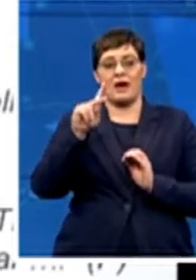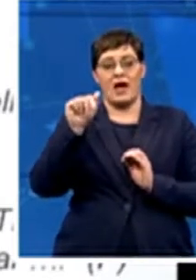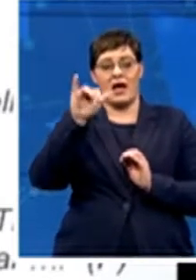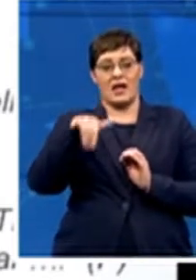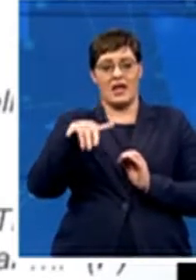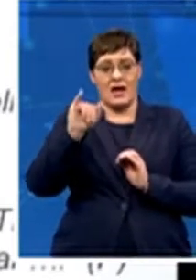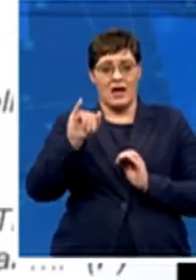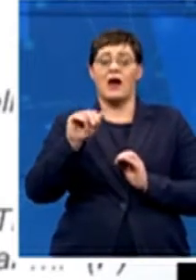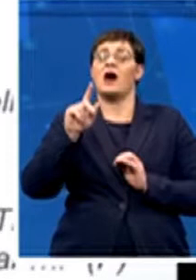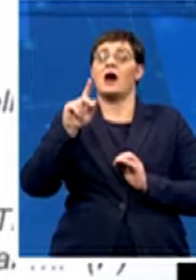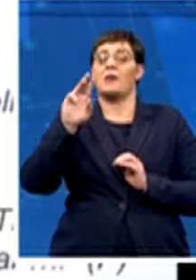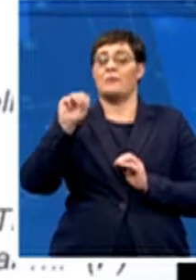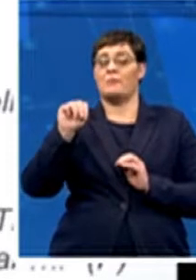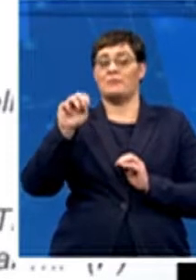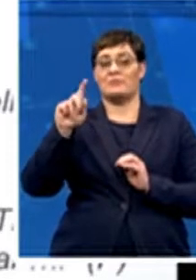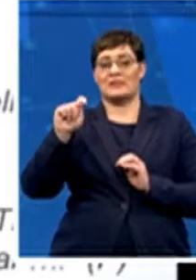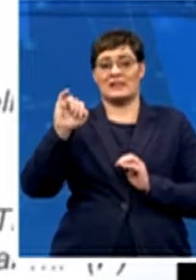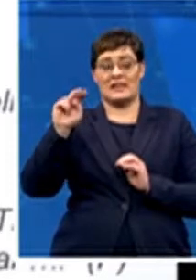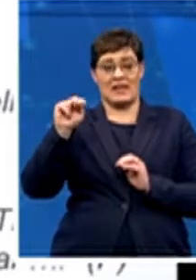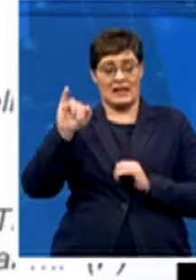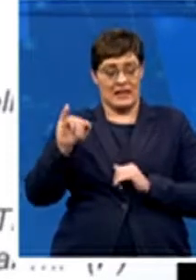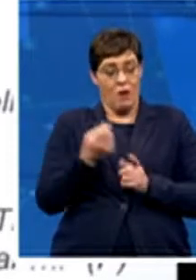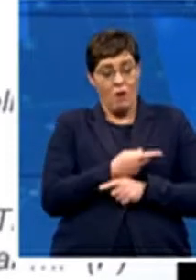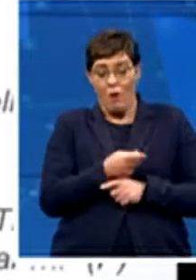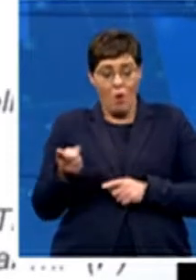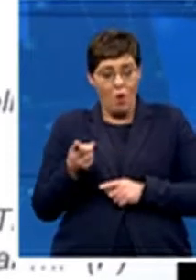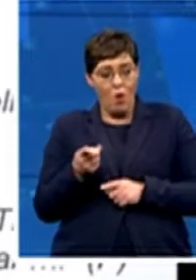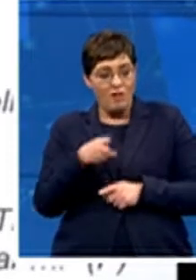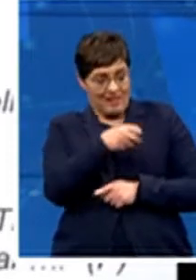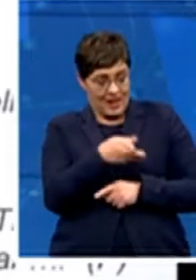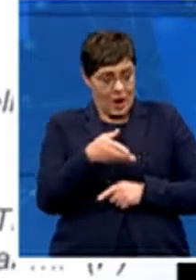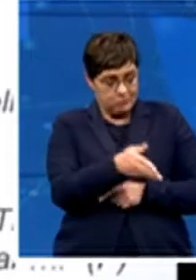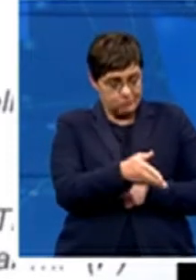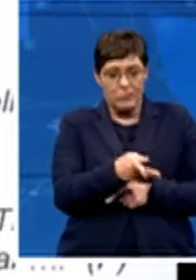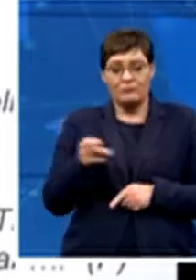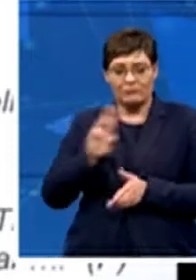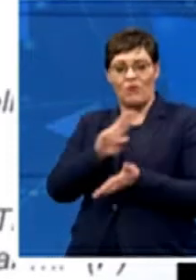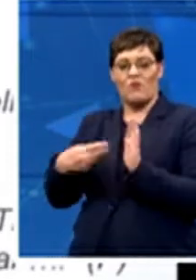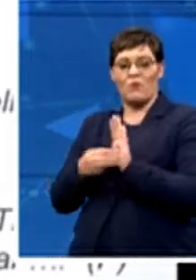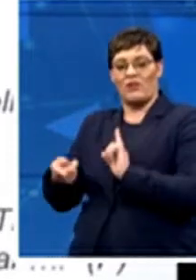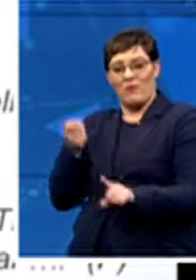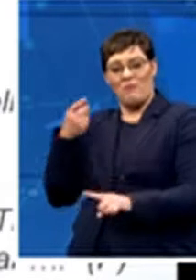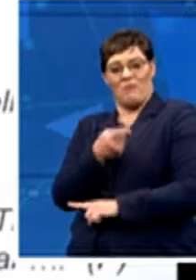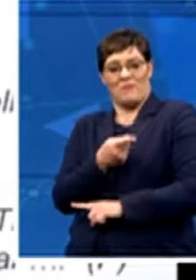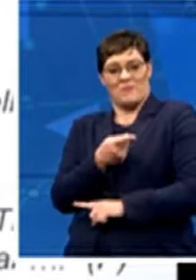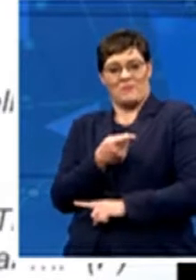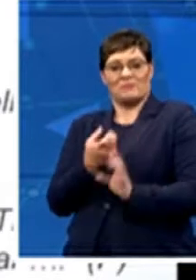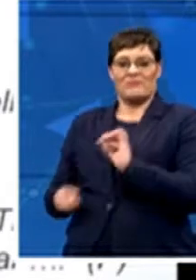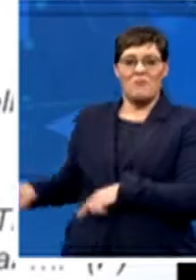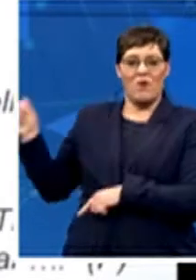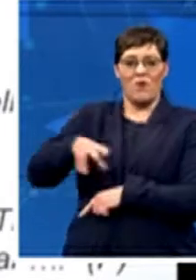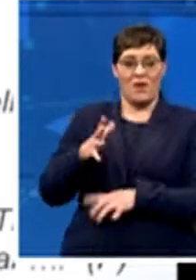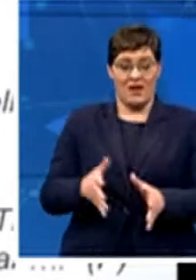Almost all of them, that he was their role model. And because at the time that they were growing up, he was